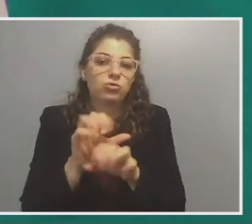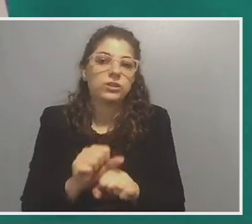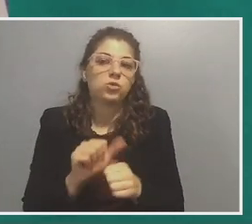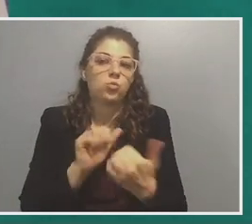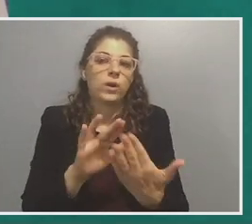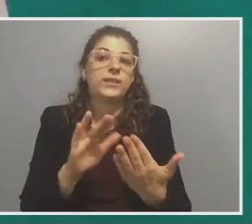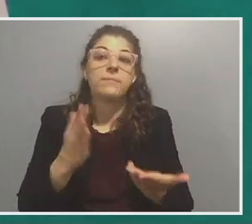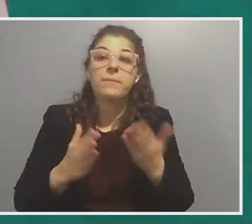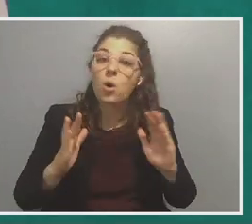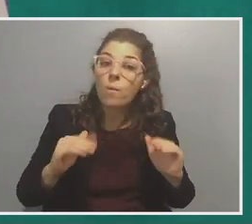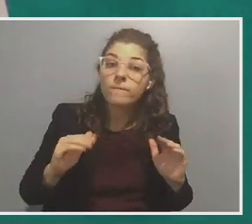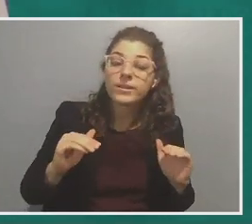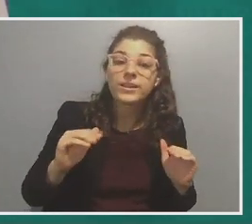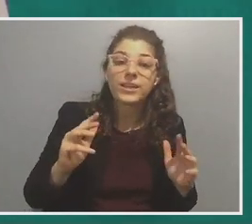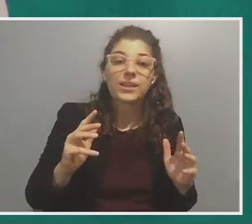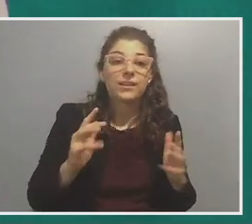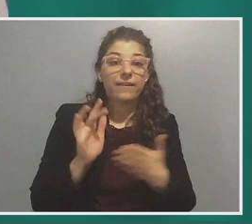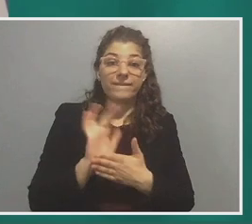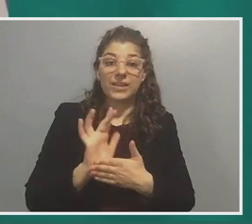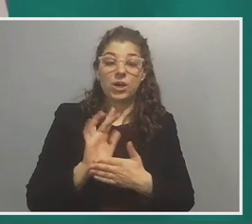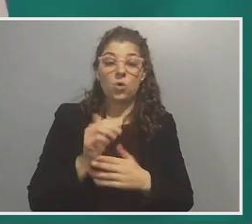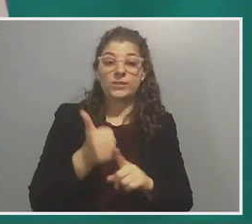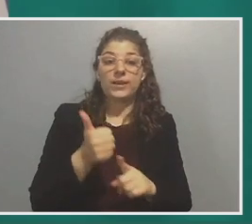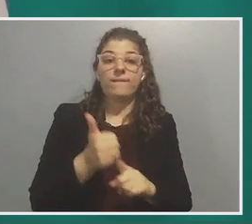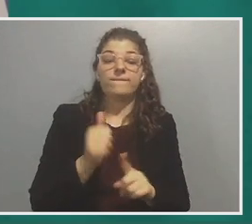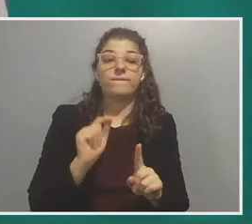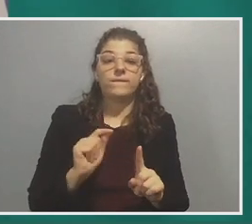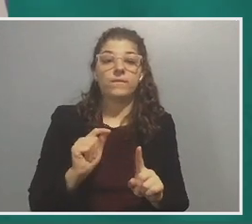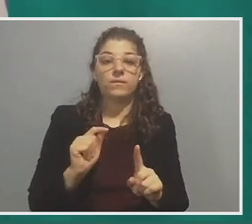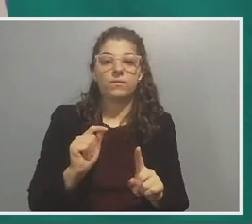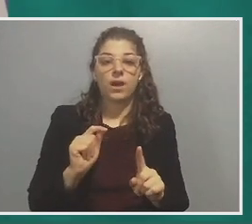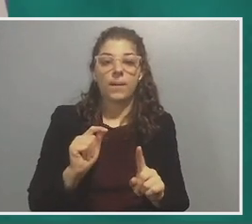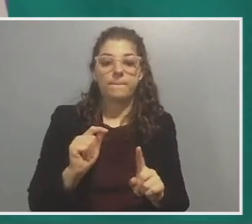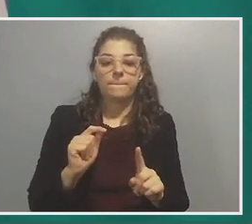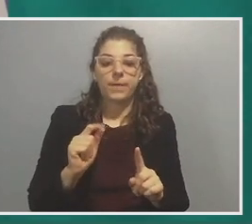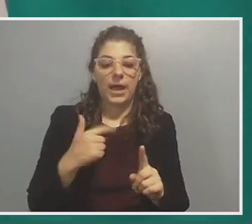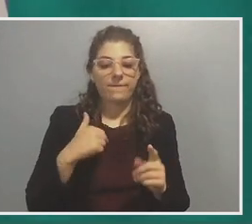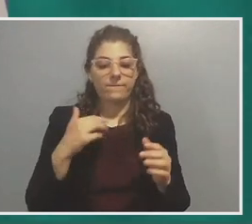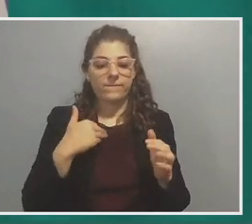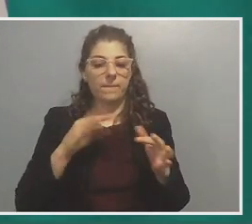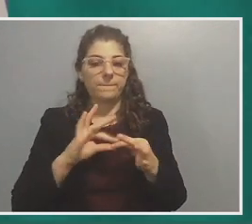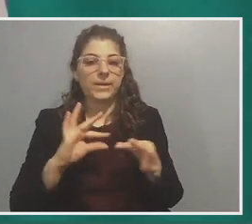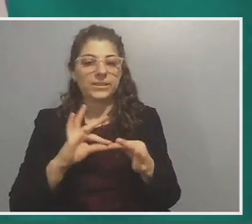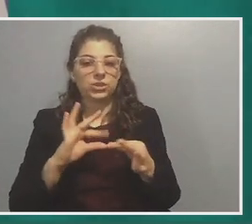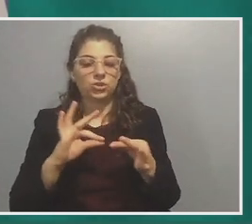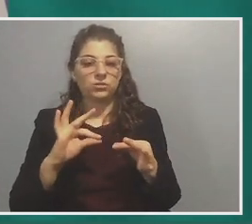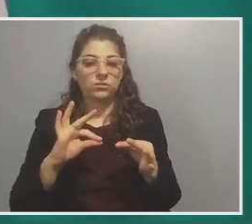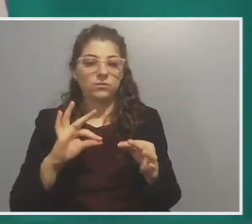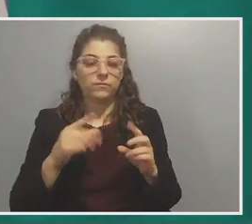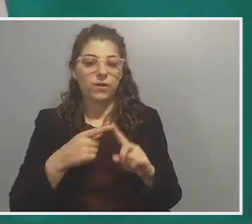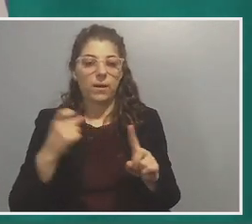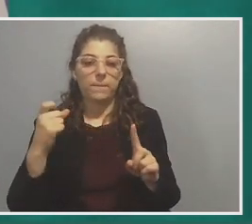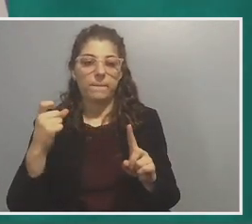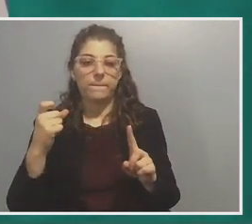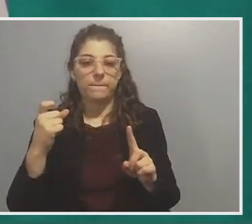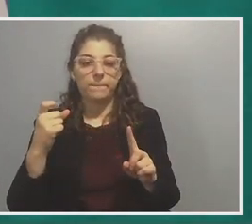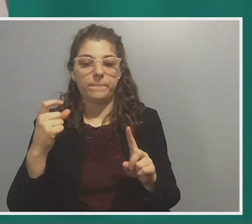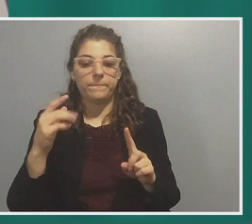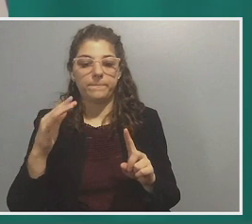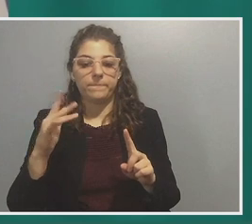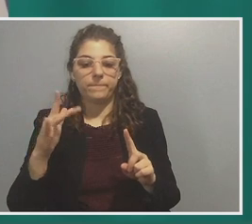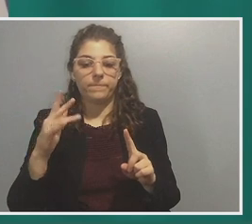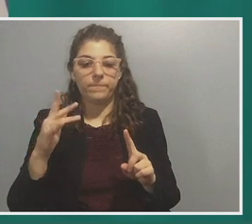hopefully that the video, maybe hopefully the video, um, I, I got a message, a kind message from the, the great